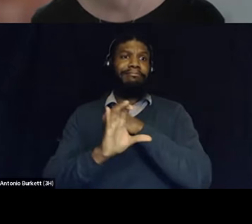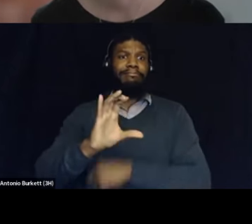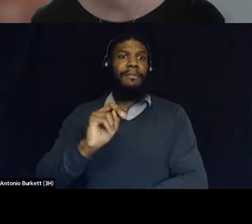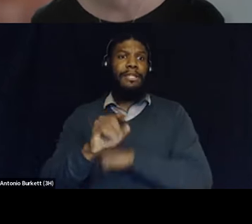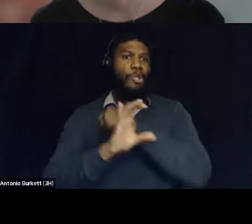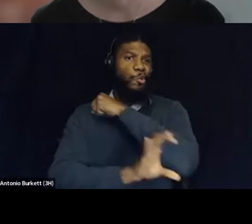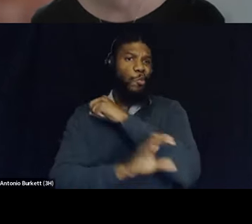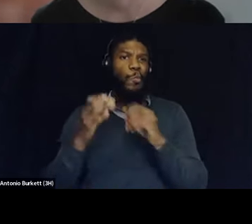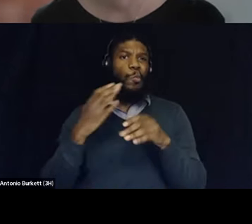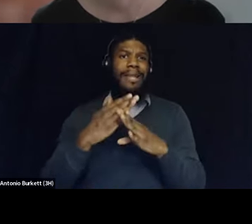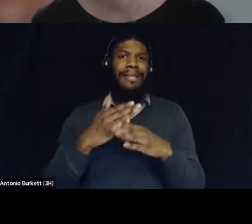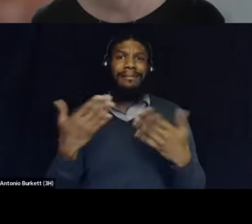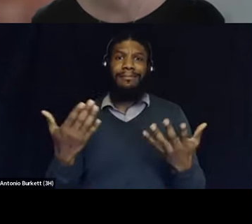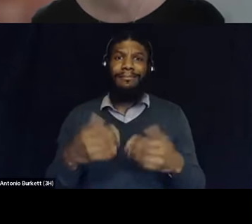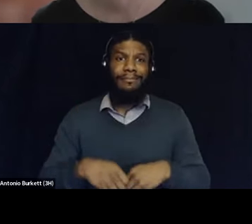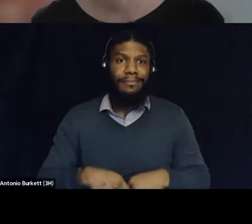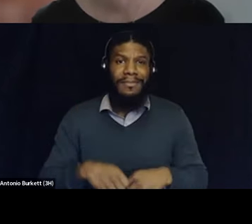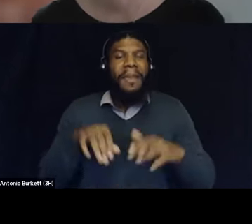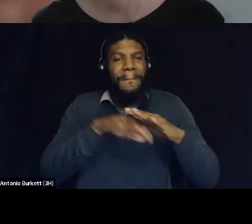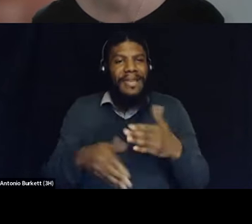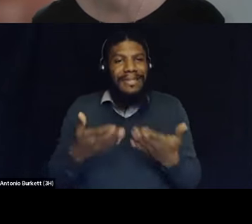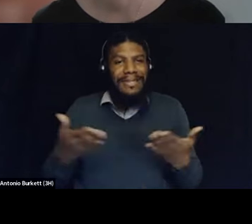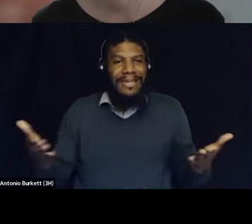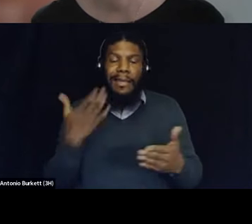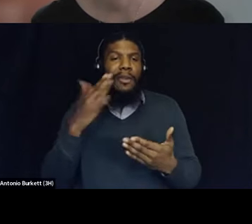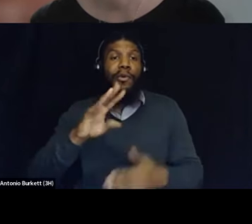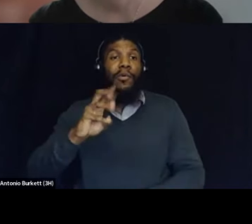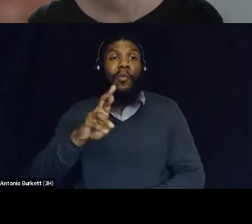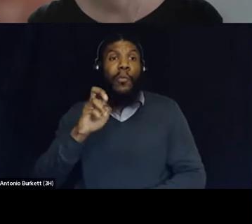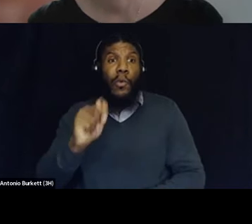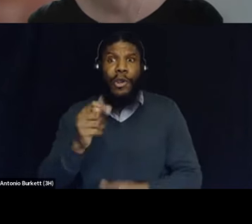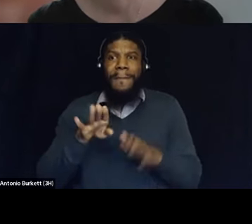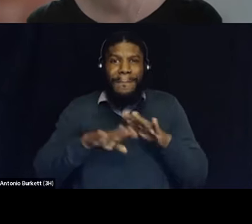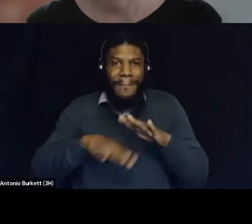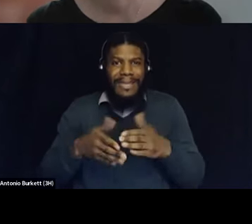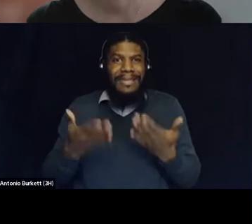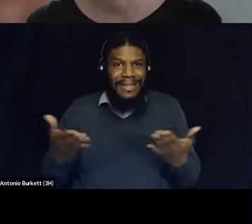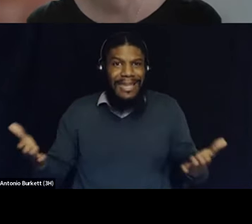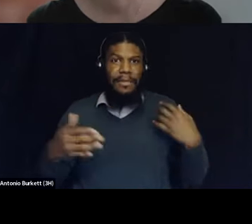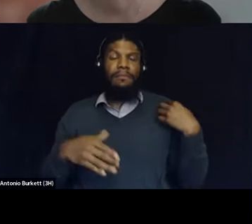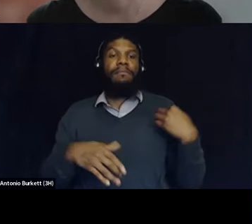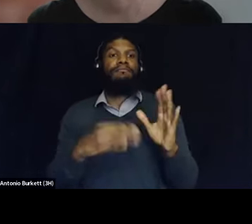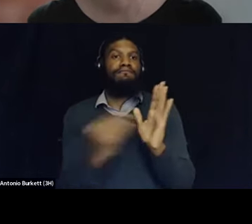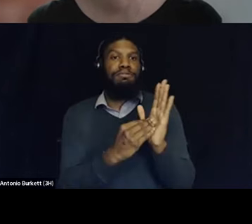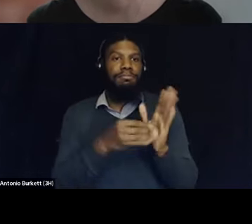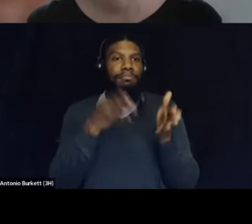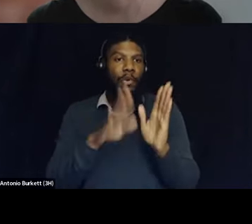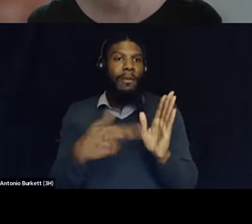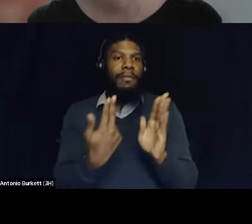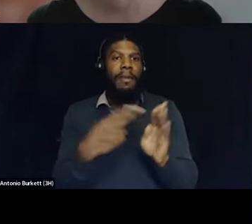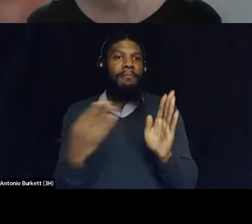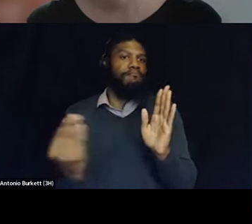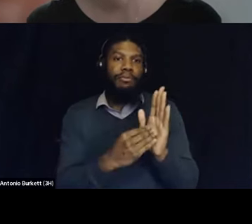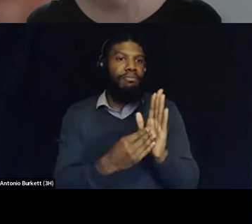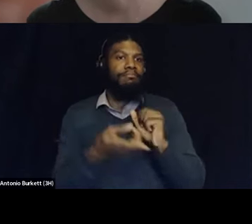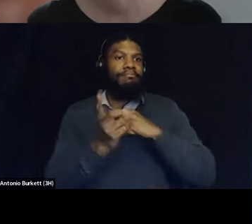things that we actually need to be able to protect folks from from you know whatever systems of of oppression